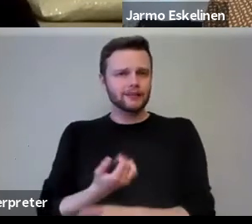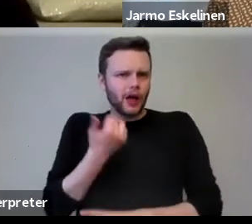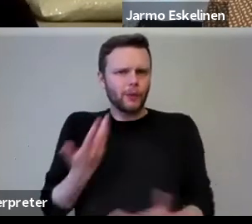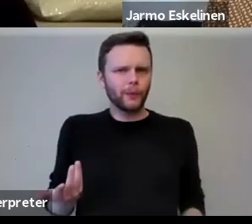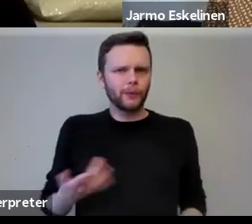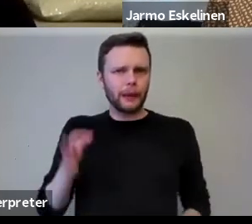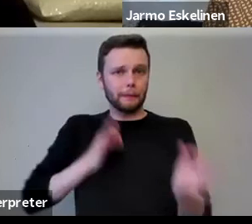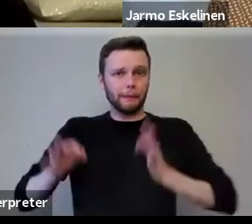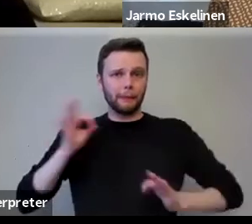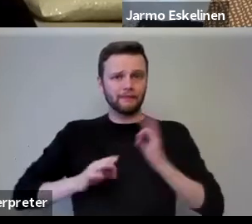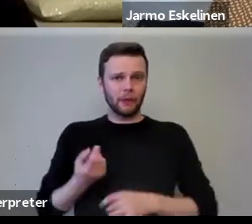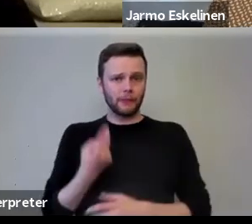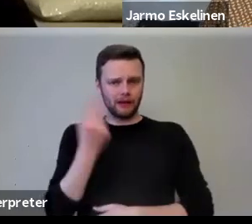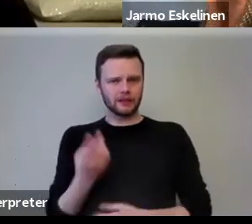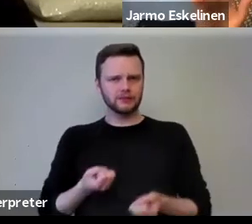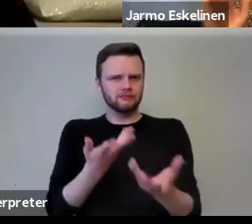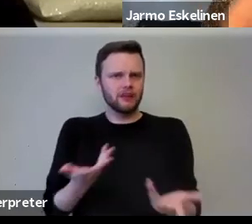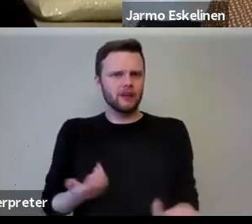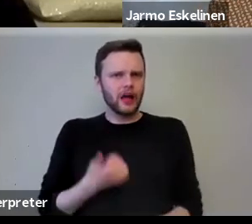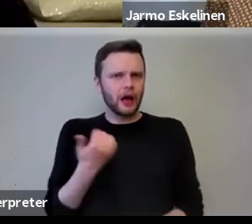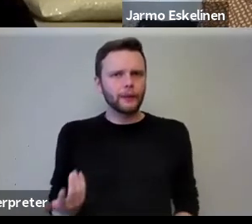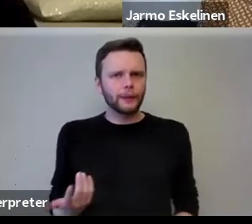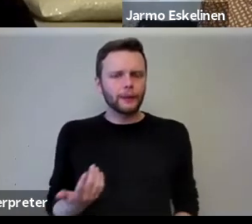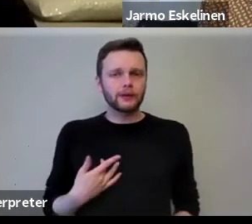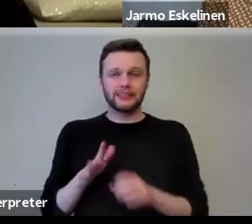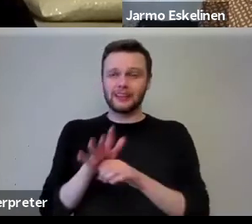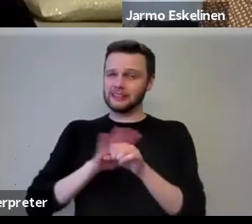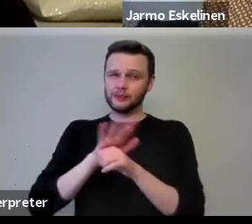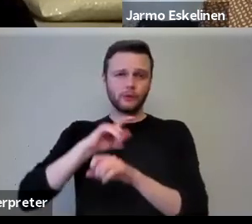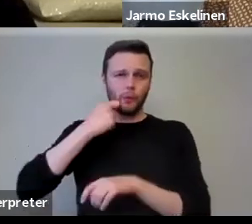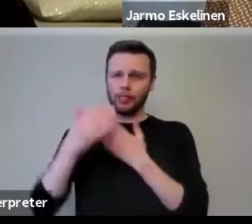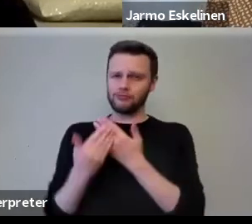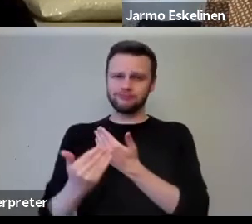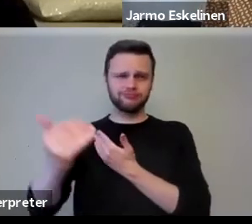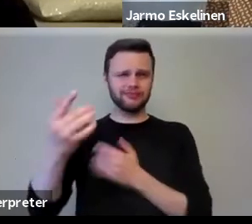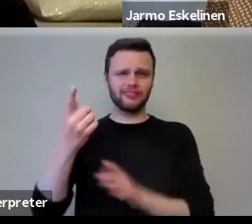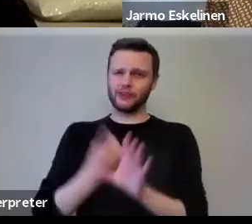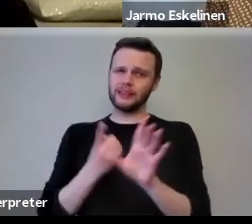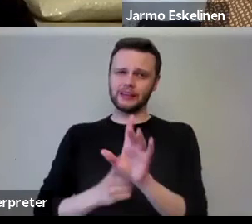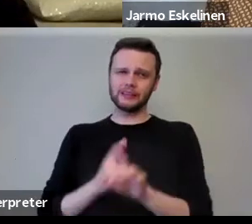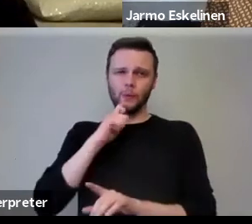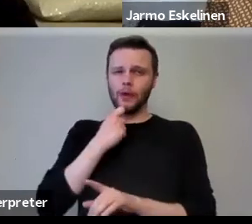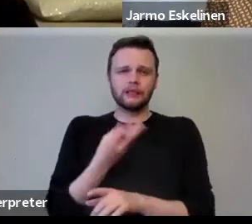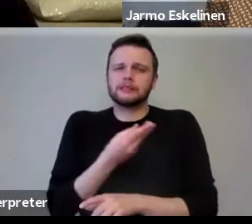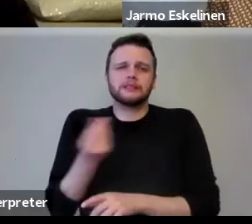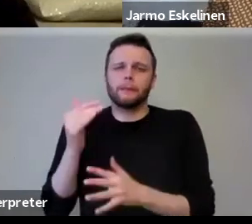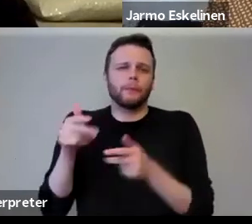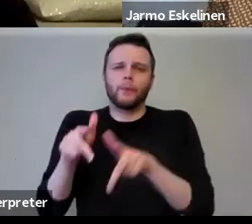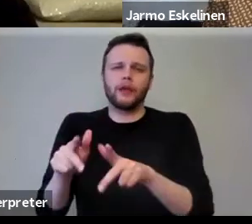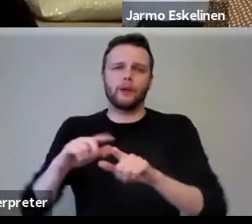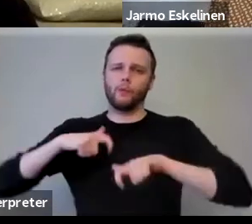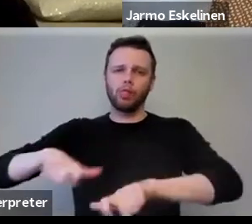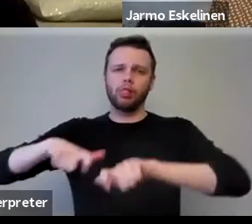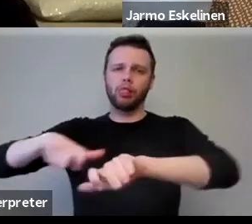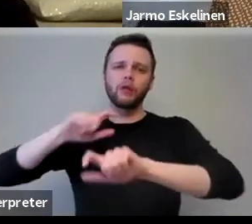performing arts, uh, in a situation which will be with us for several years. To some extent it will be, will be with us for several years.